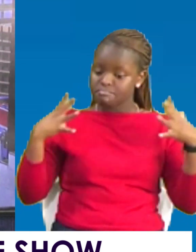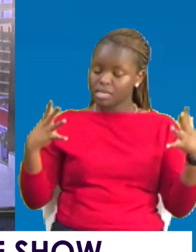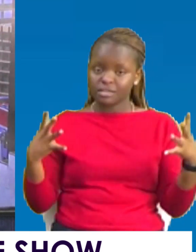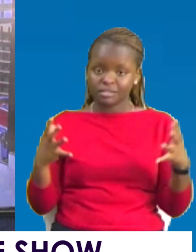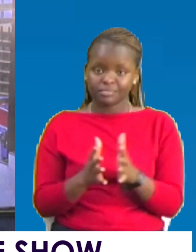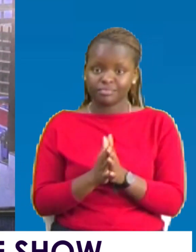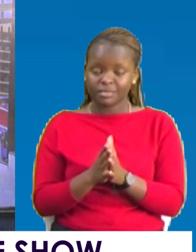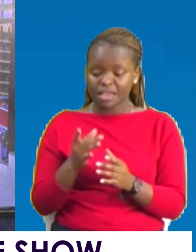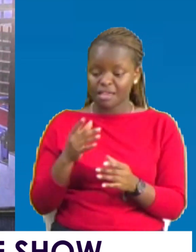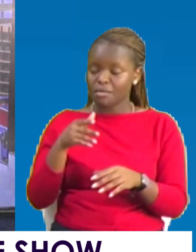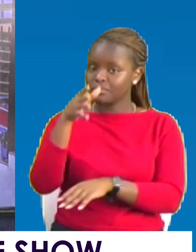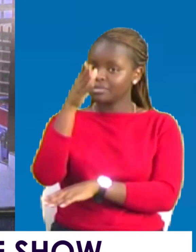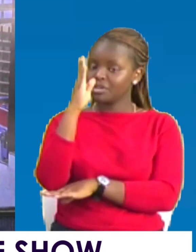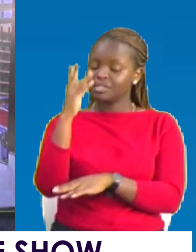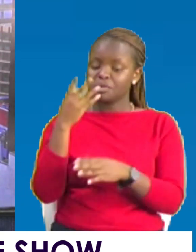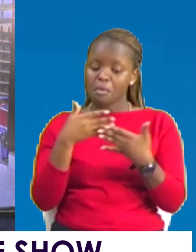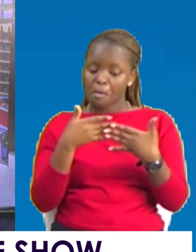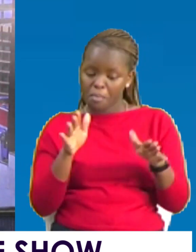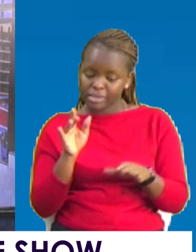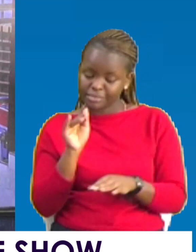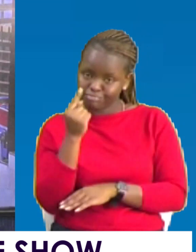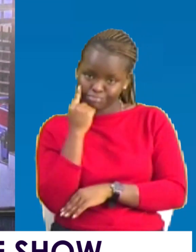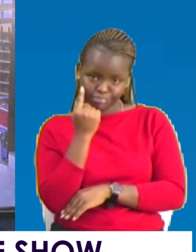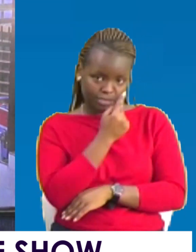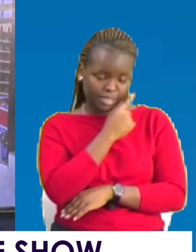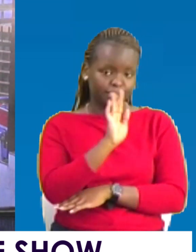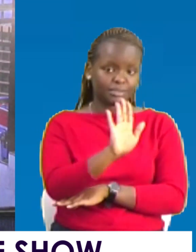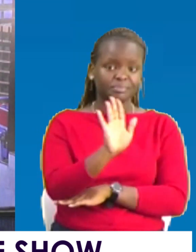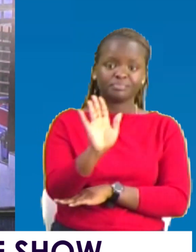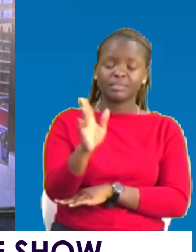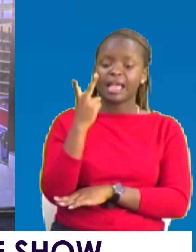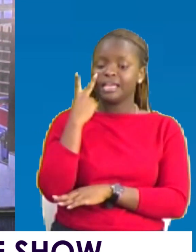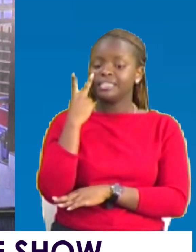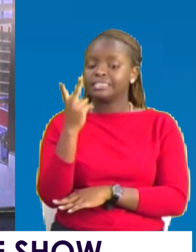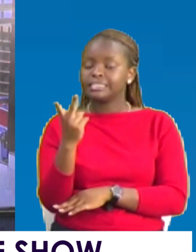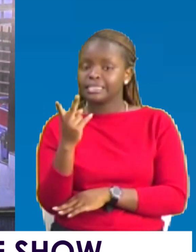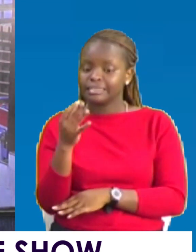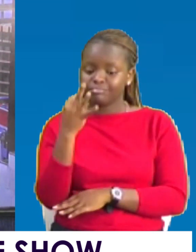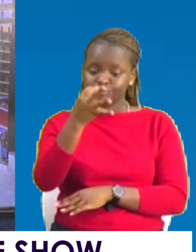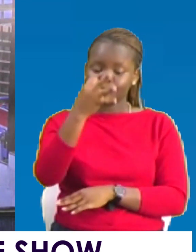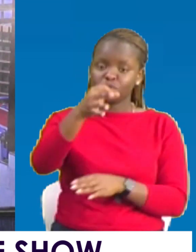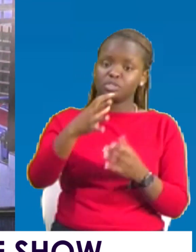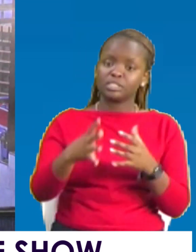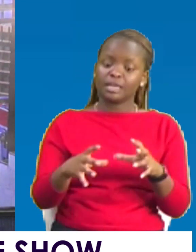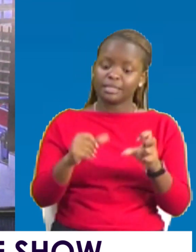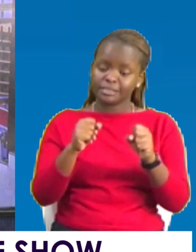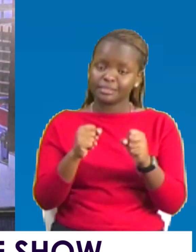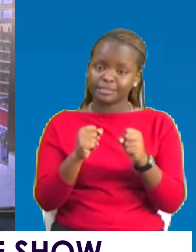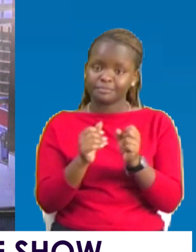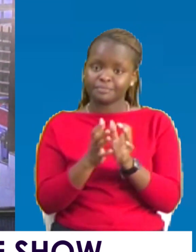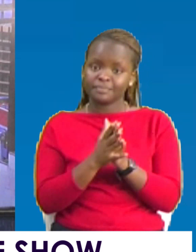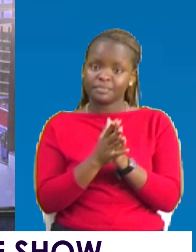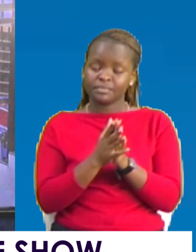only God would open your inner eyes. So that you could see the kind of destinies you are handling. You are handling